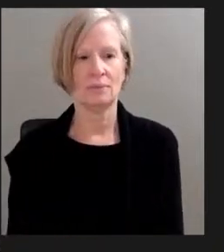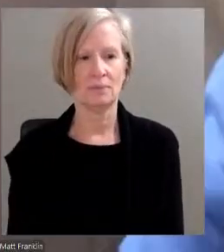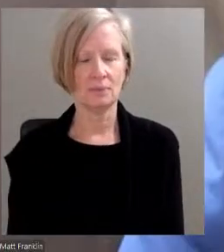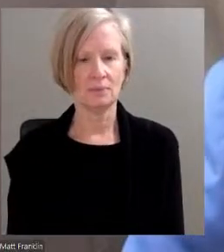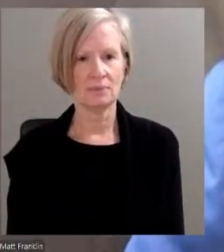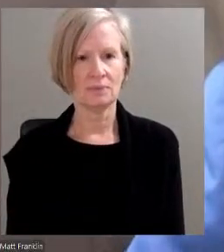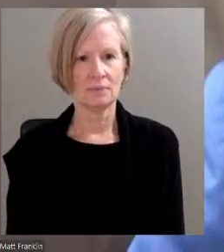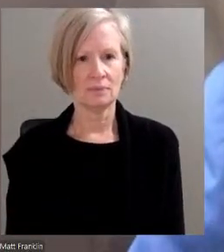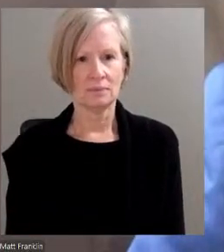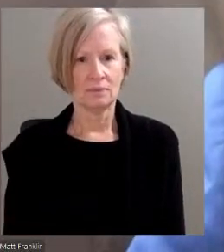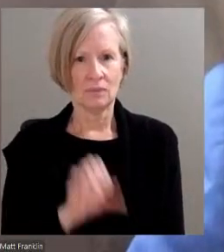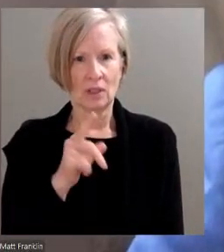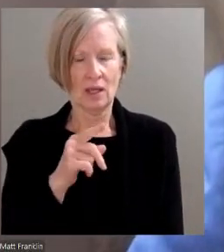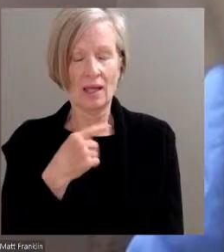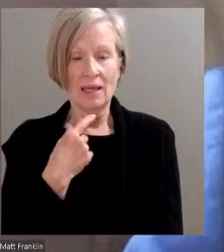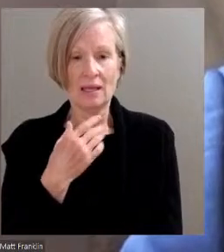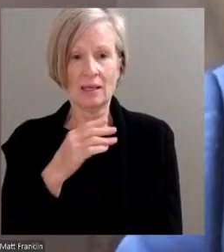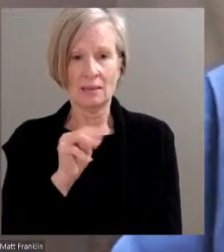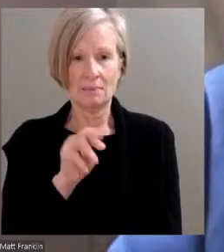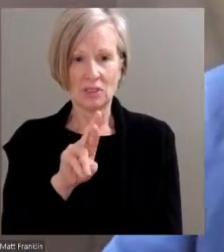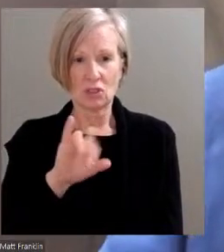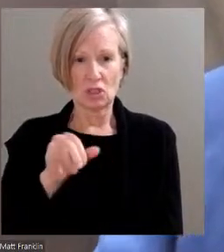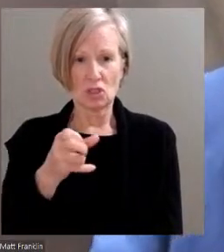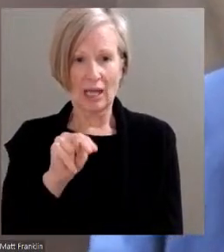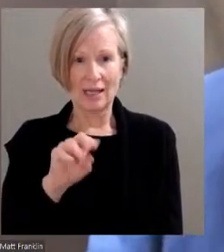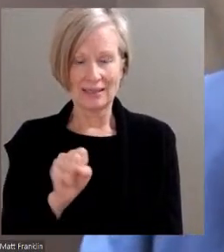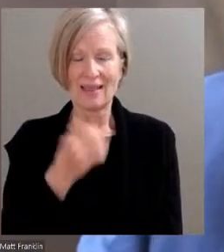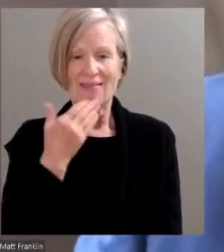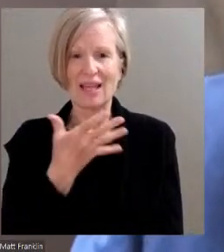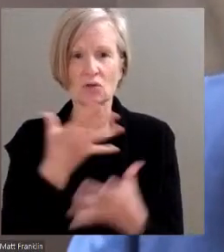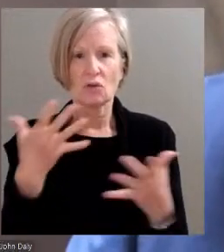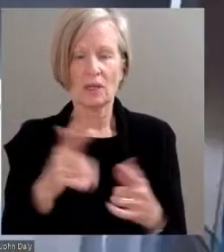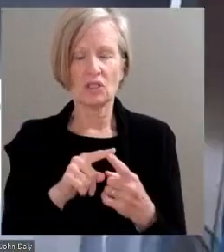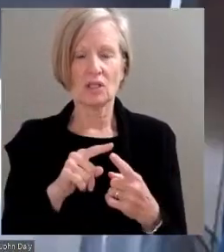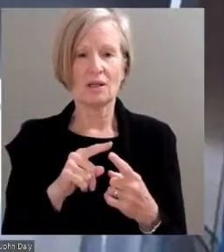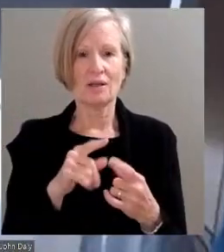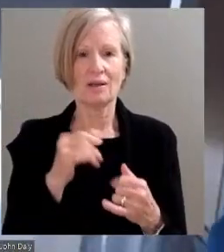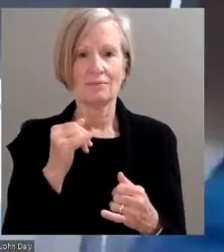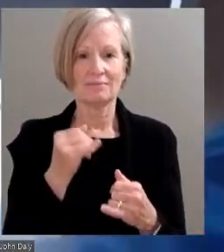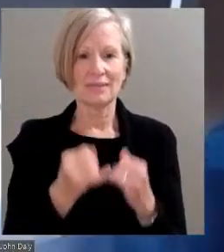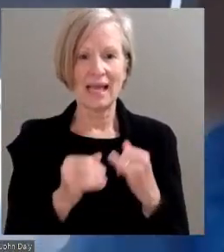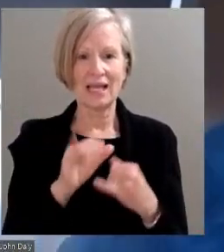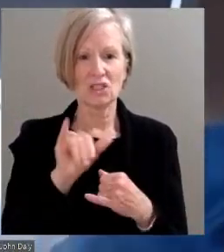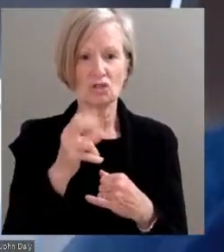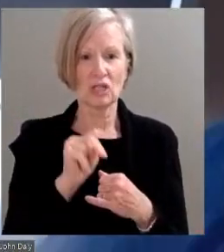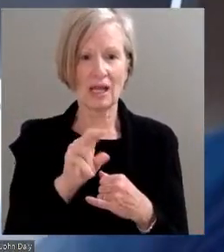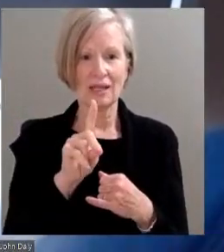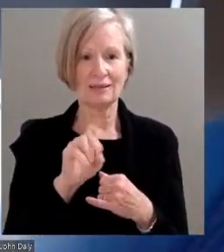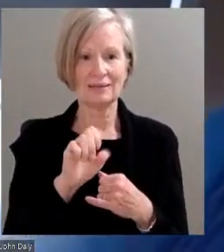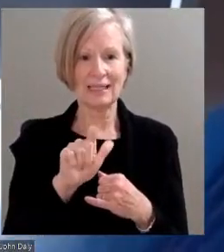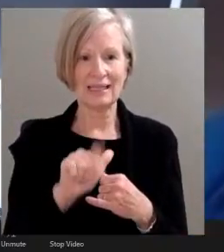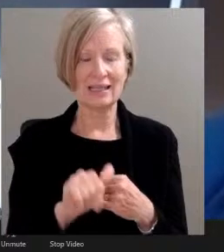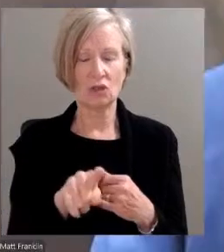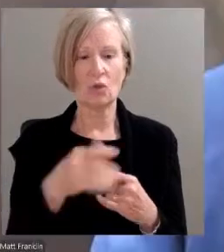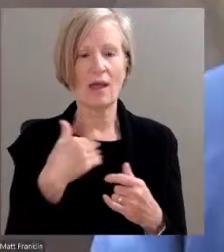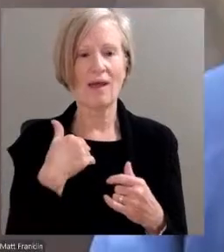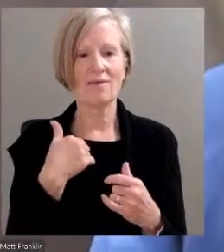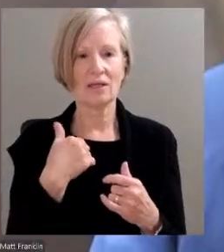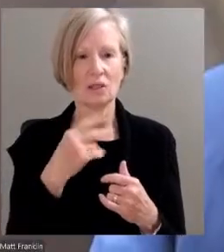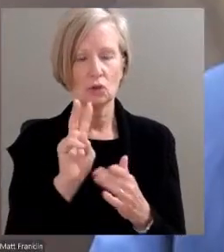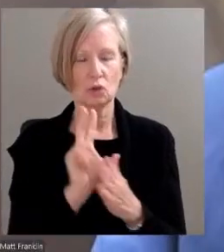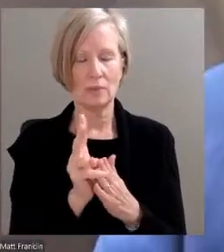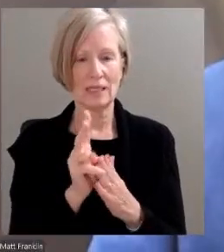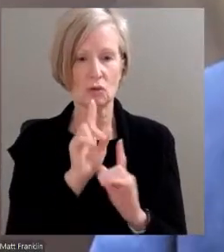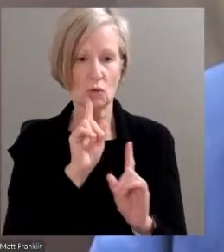All right, Mr. Johns, thank you so much. And finally, Mr. John Daly, you have two minutes to answer the question about how to